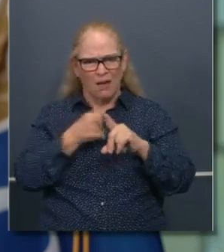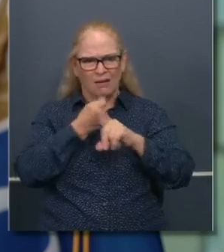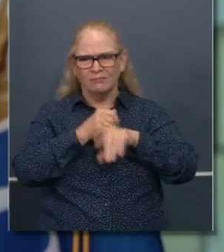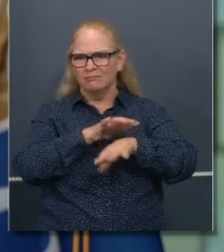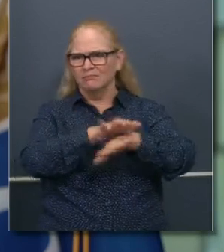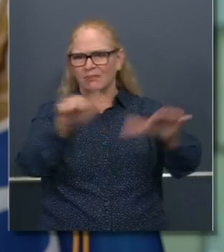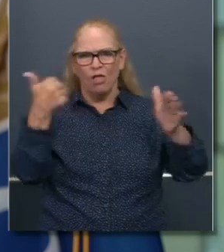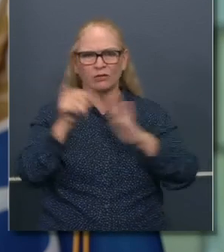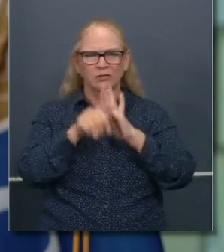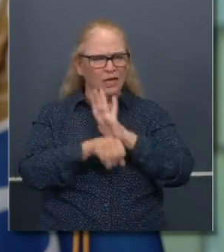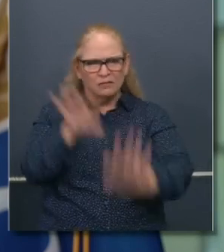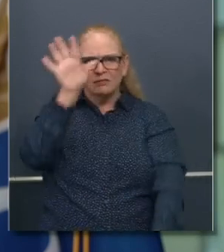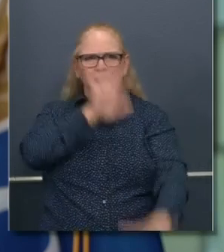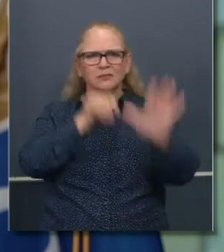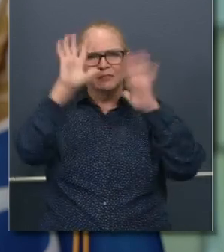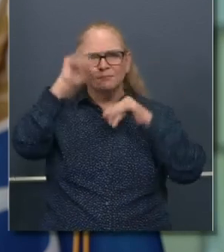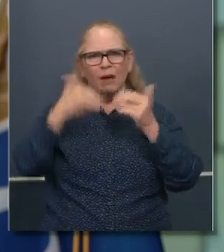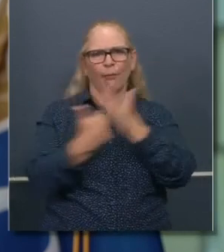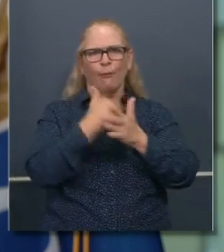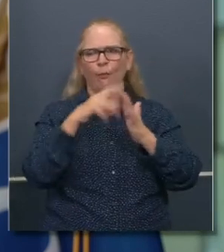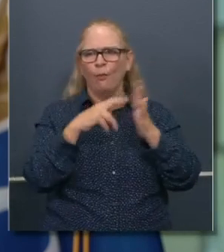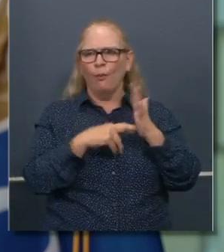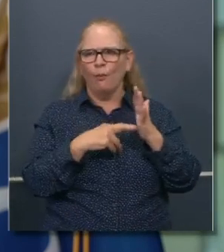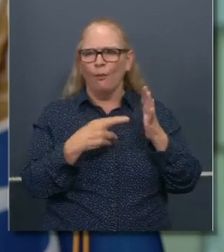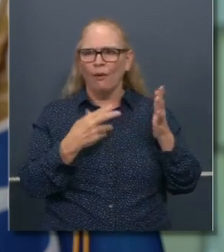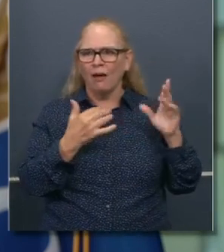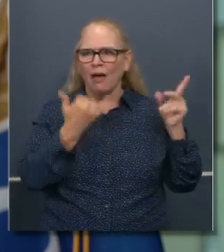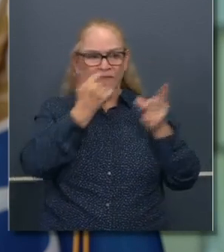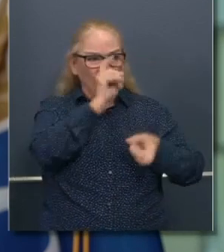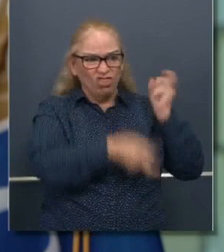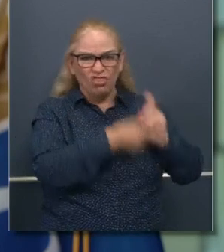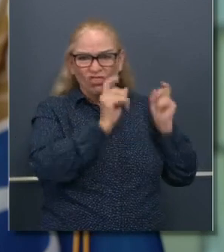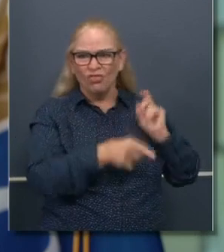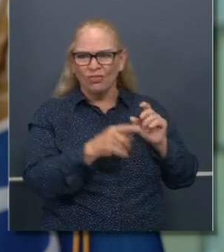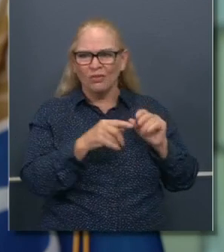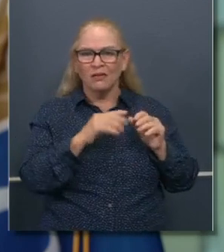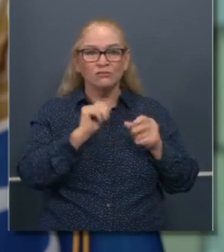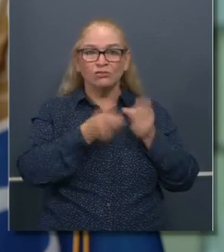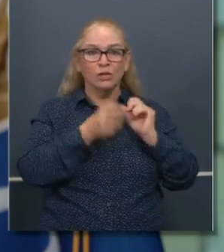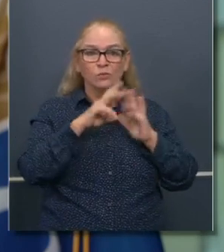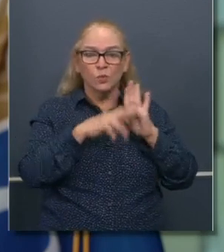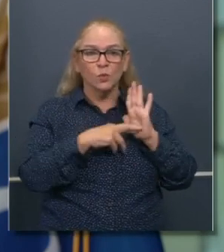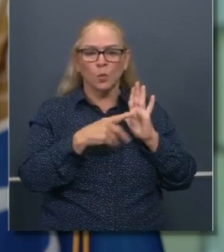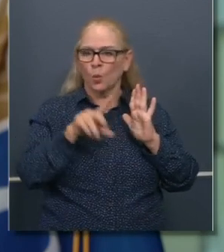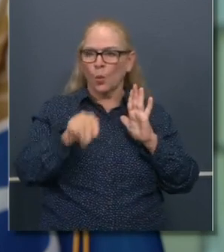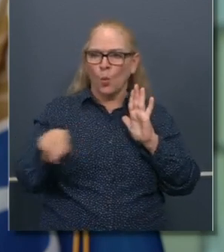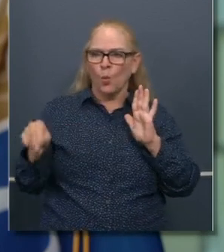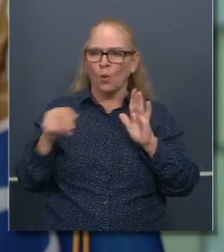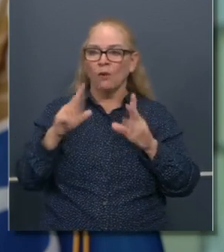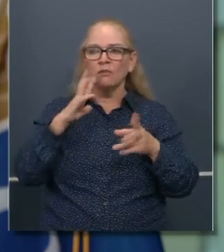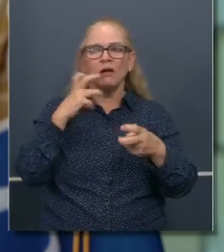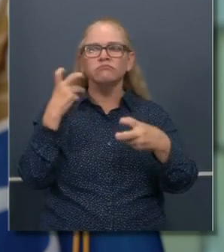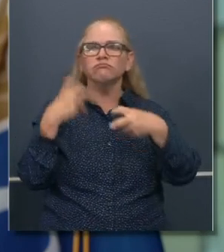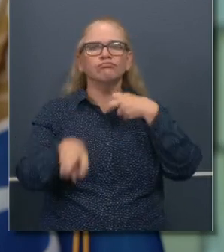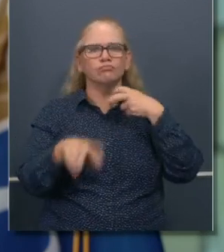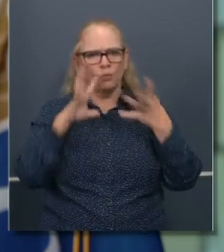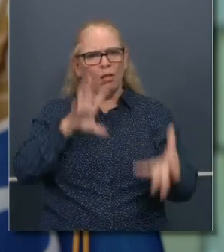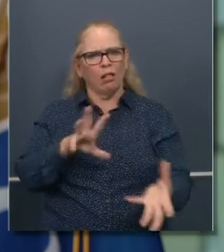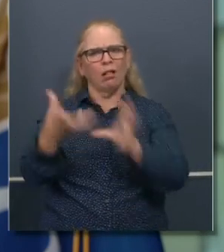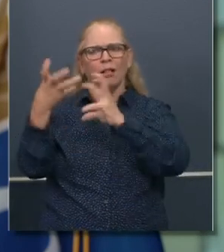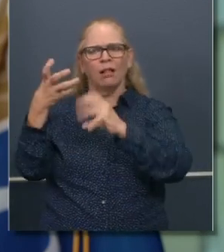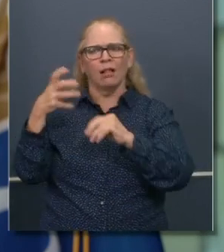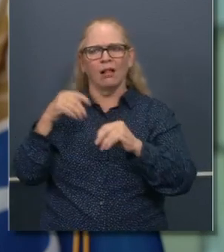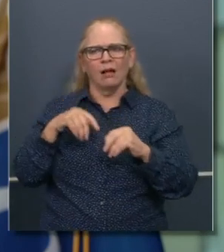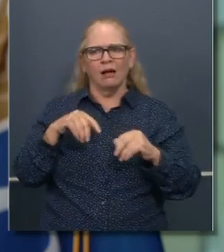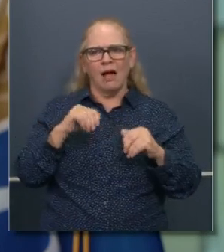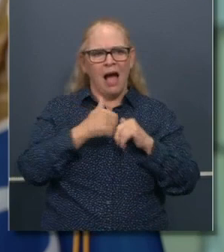processing problem that can delay the distribution of these checks. And you know this well because you've seen governors of all political stripes make